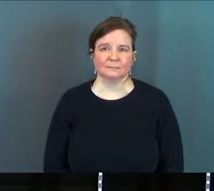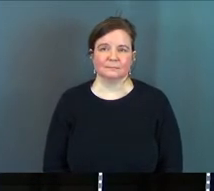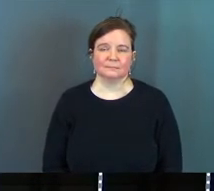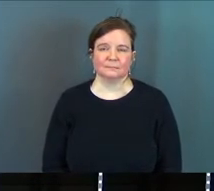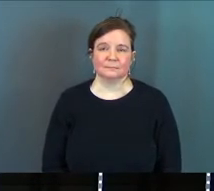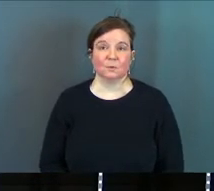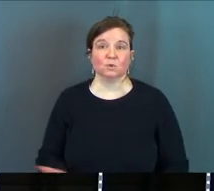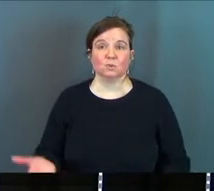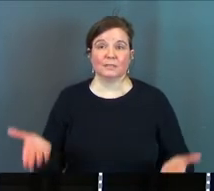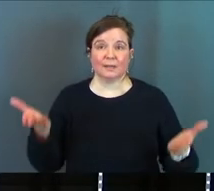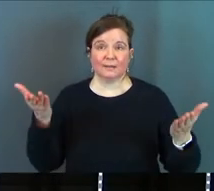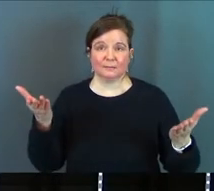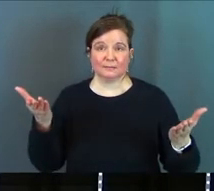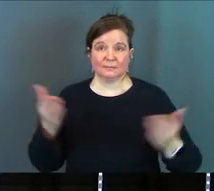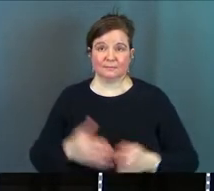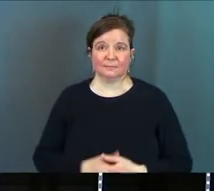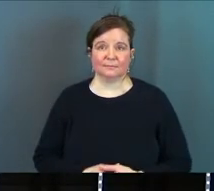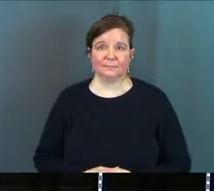would you guys stand